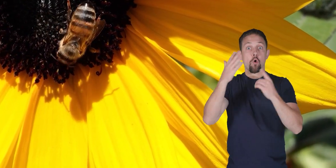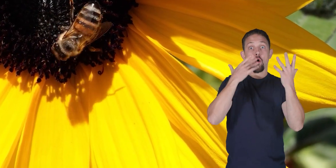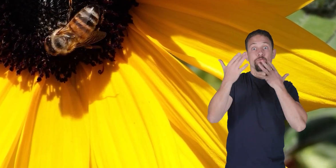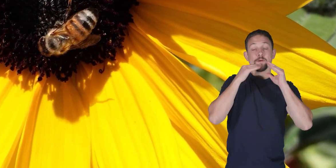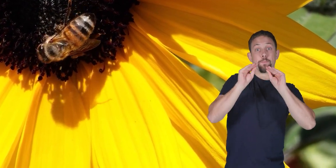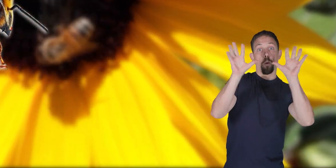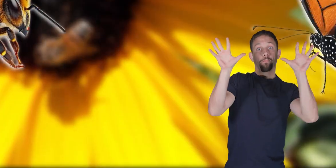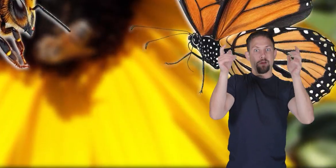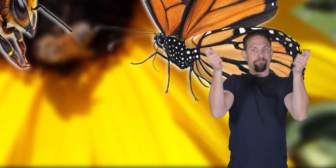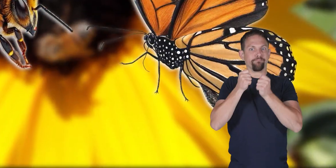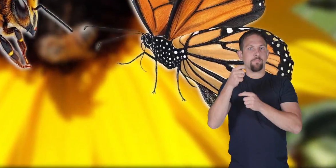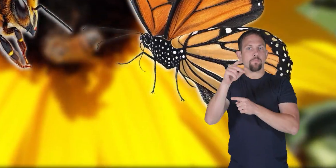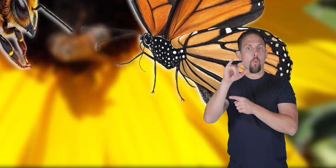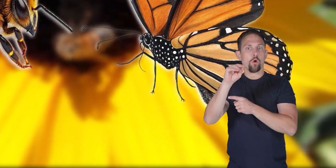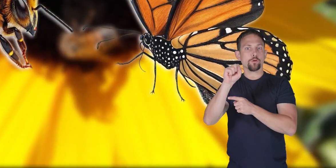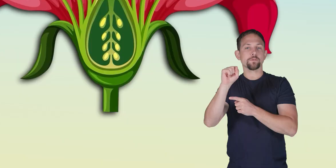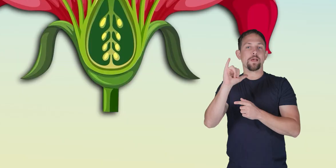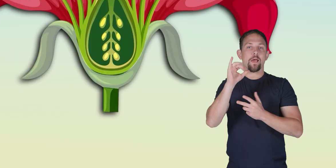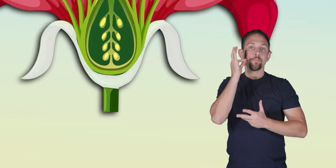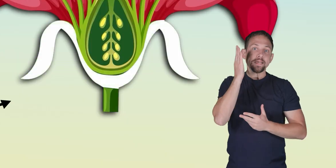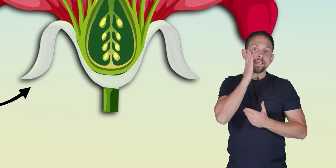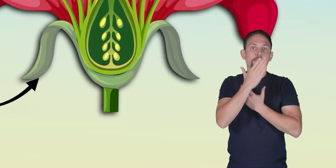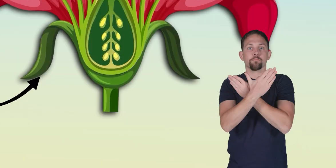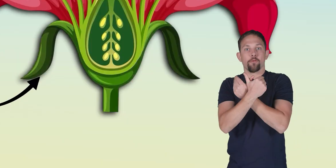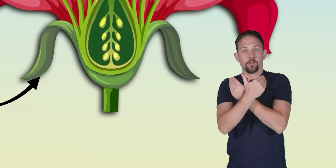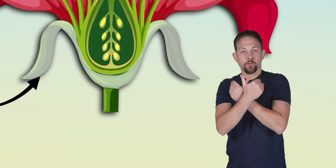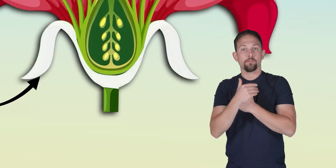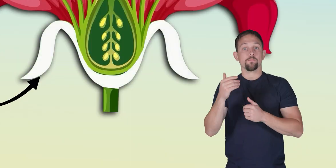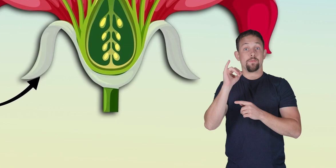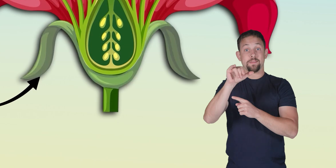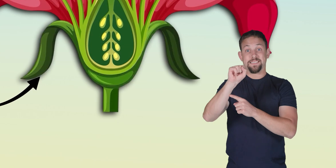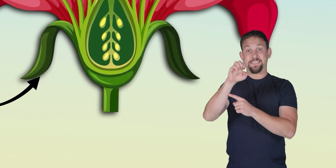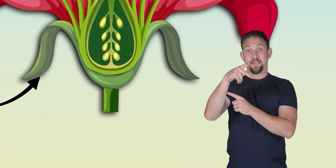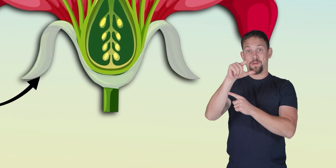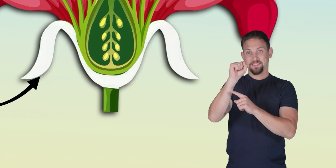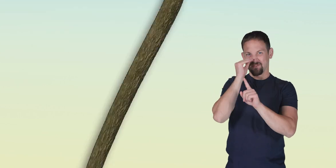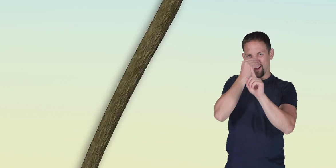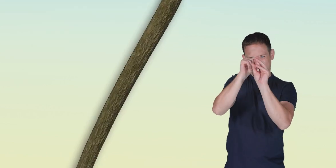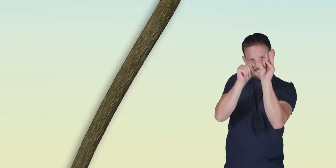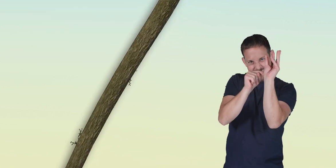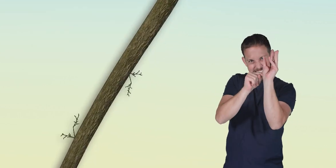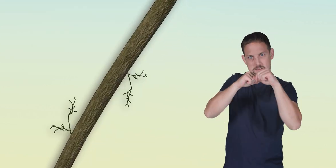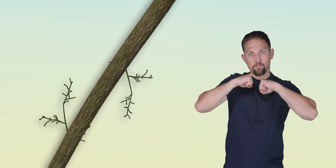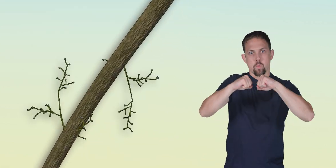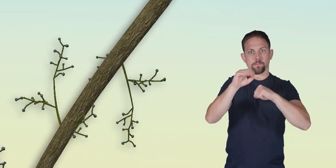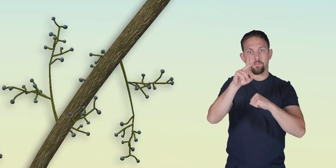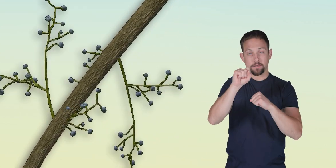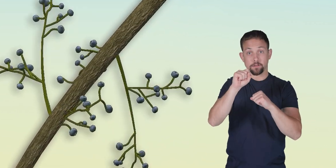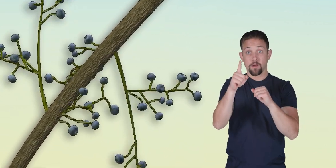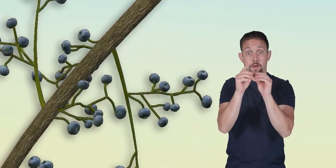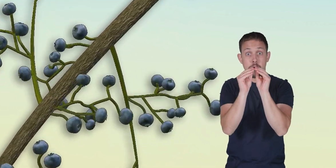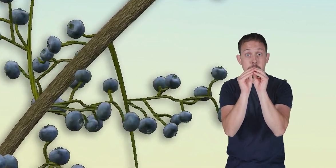pollinators like bees and butterflies the sepals below the flower protect its buds and once bloomed